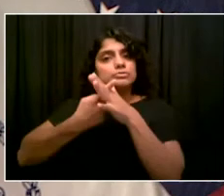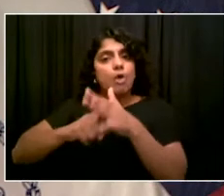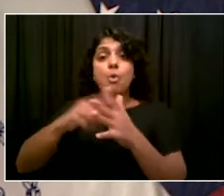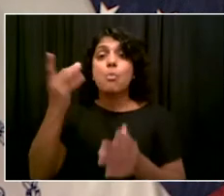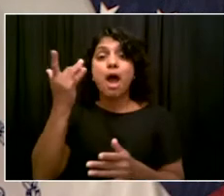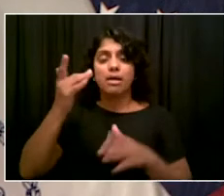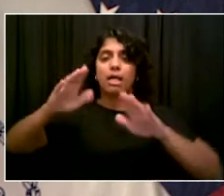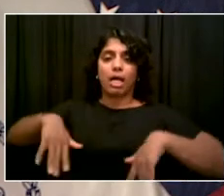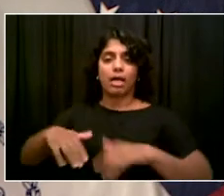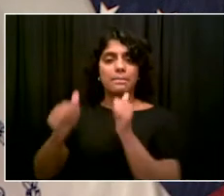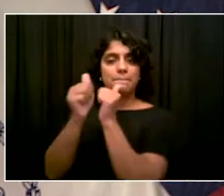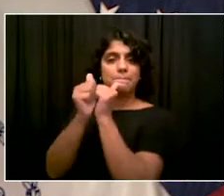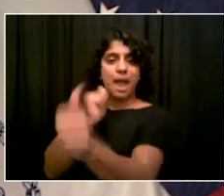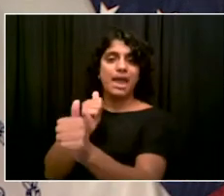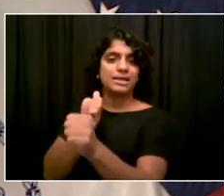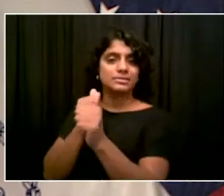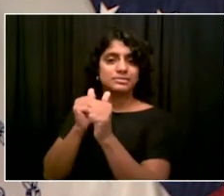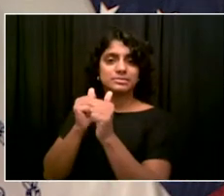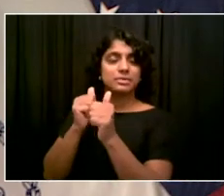at this point.